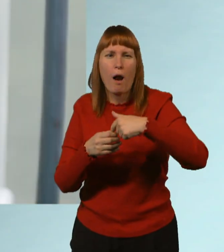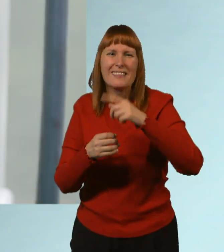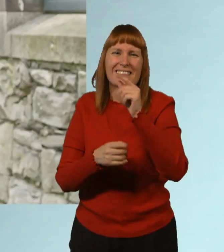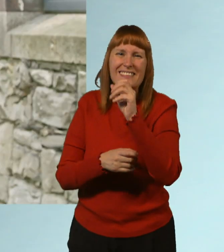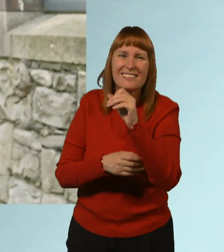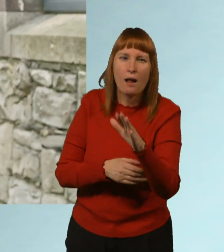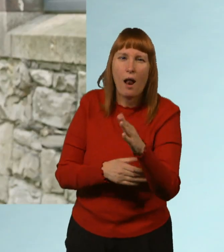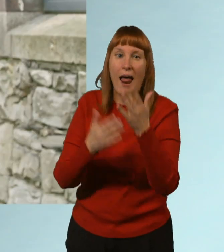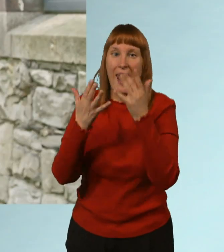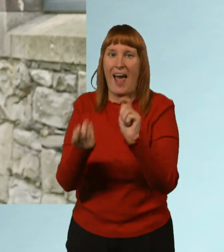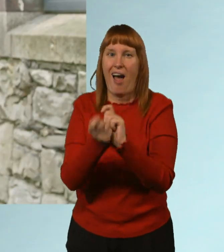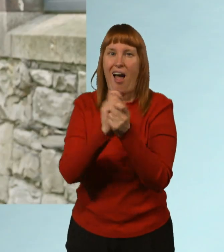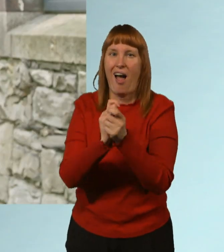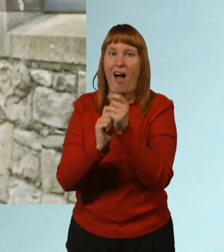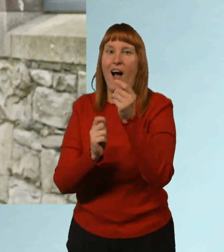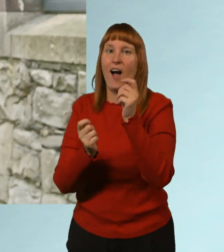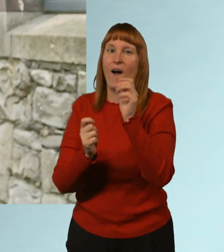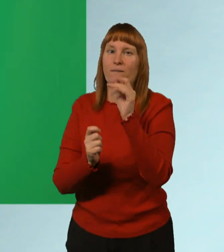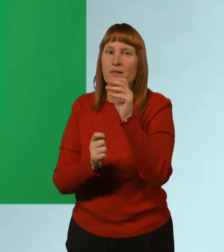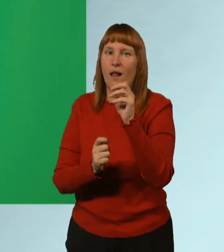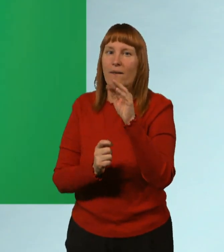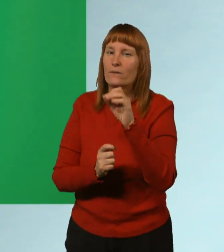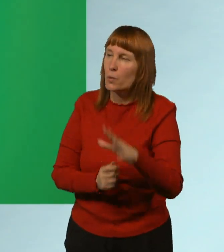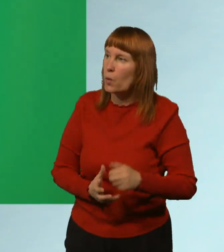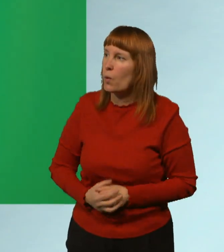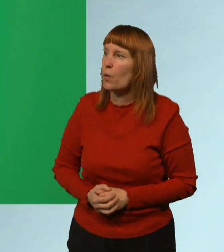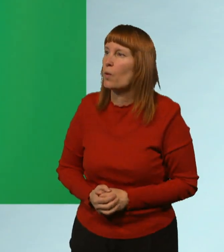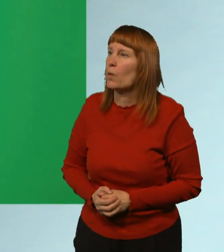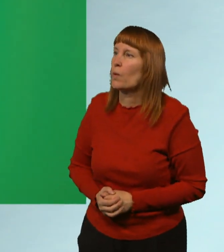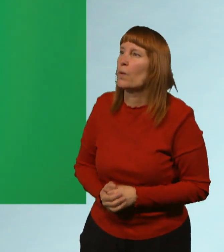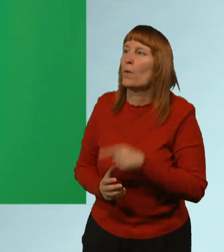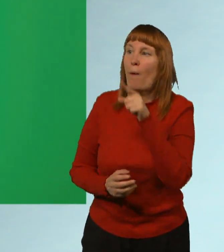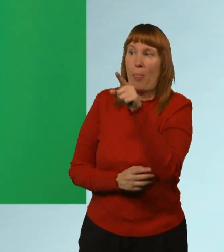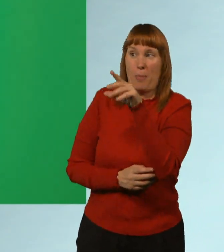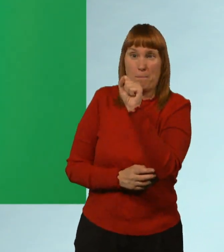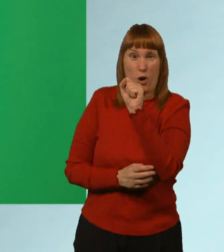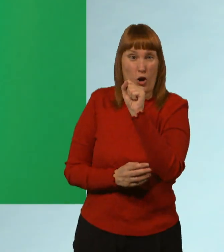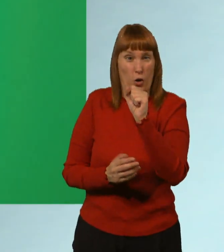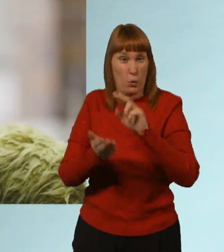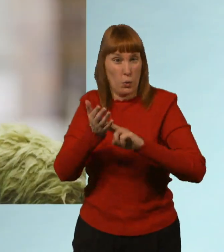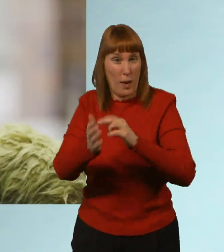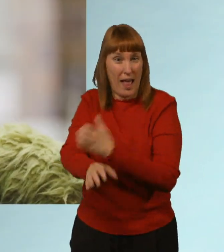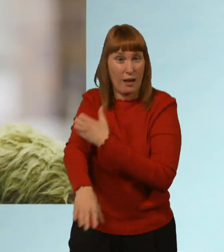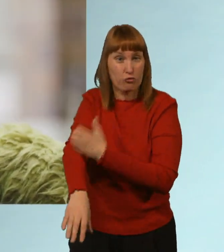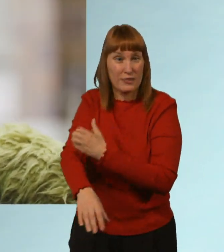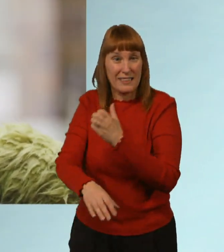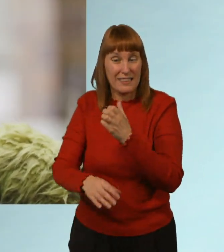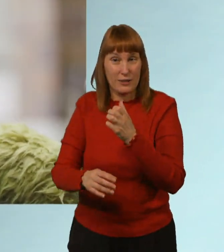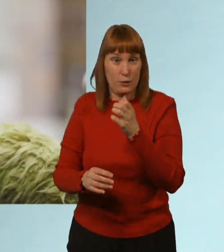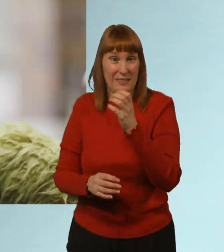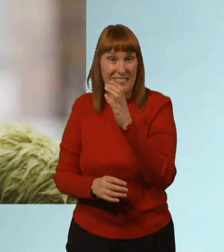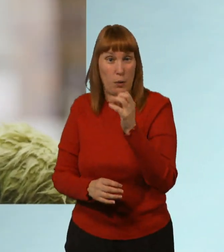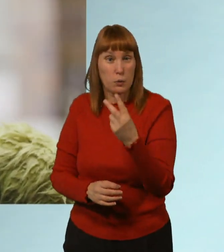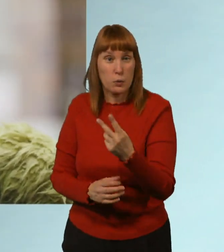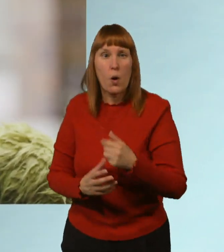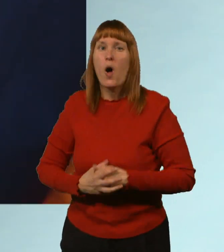known as fossil fuels! That's right, Zoom! This bus runs on electricity, too! Oh! So that means even